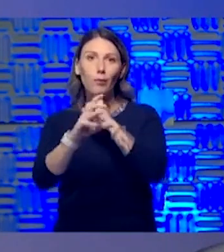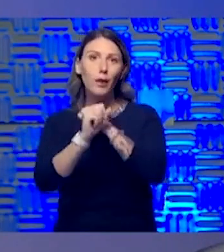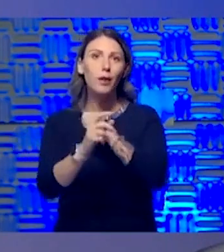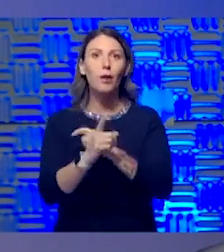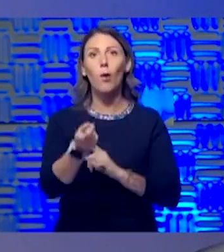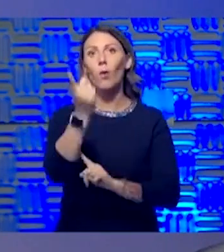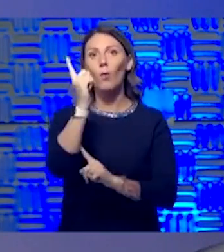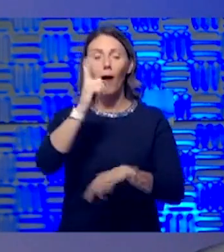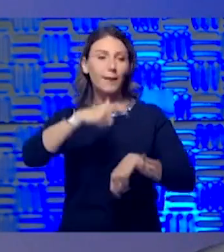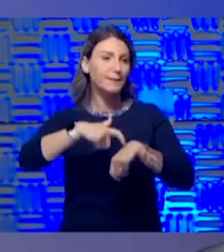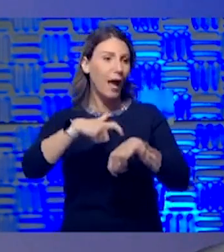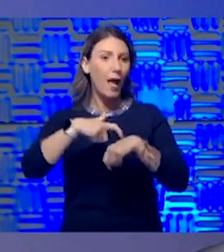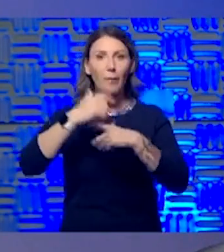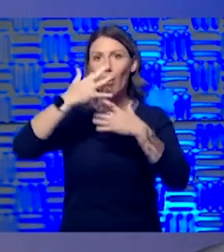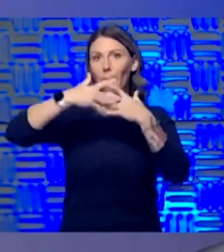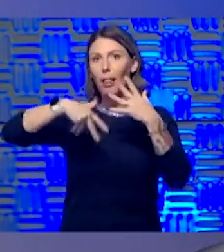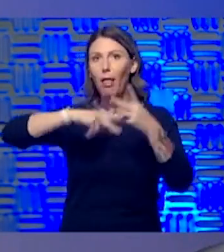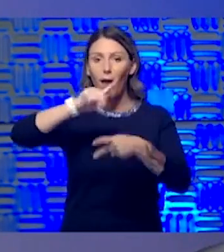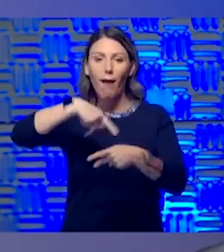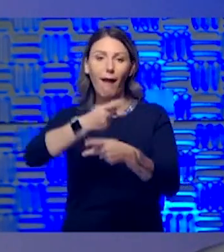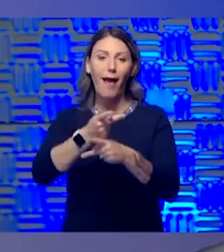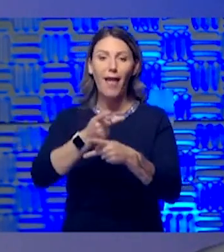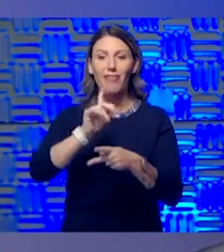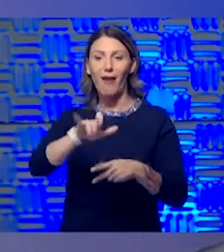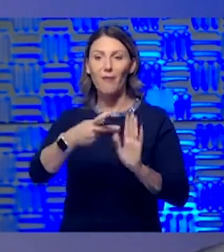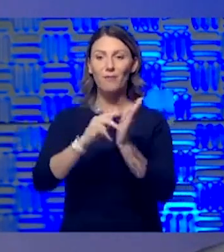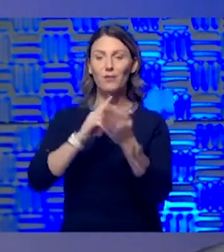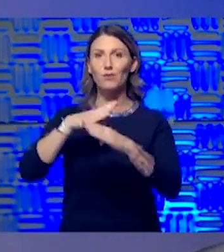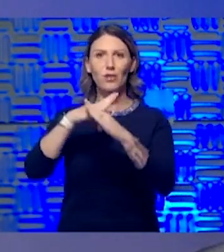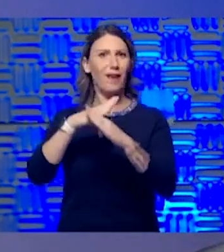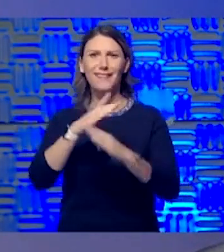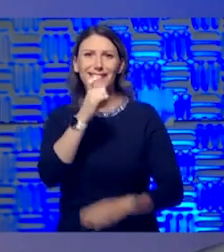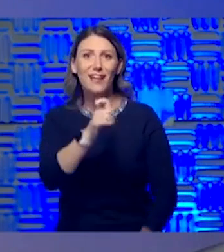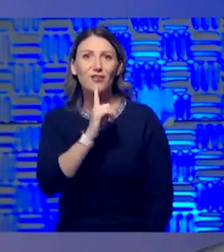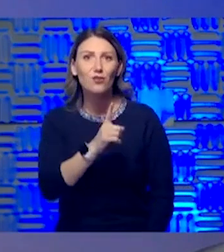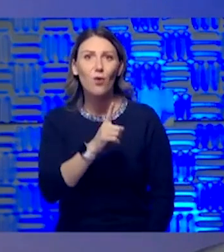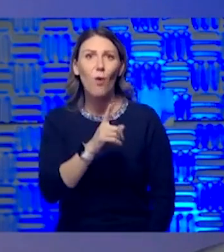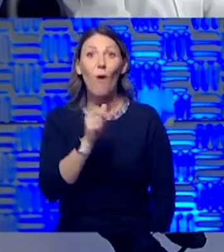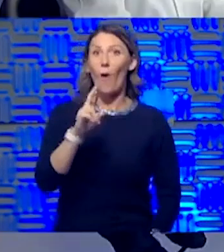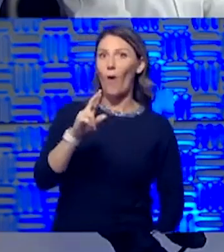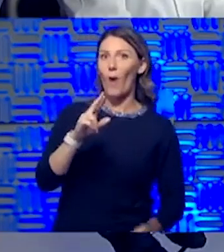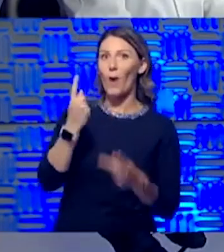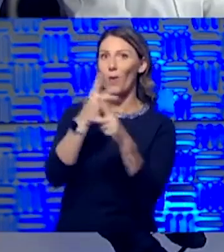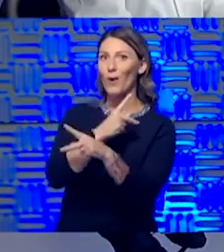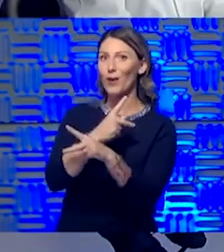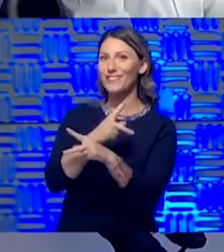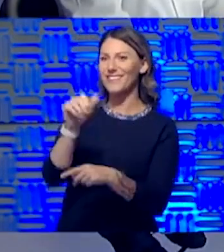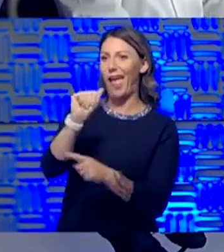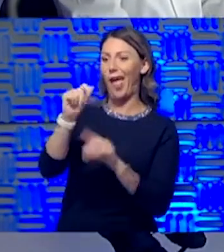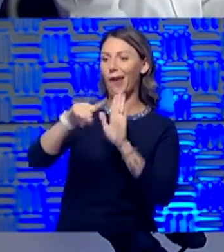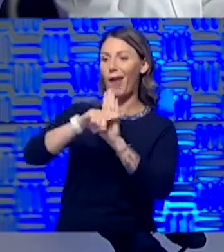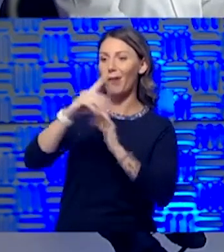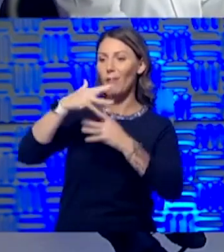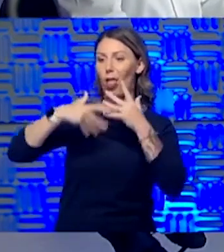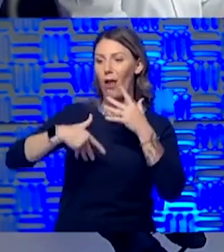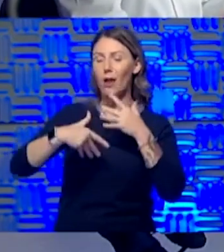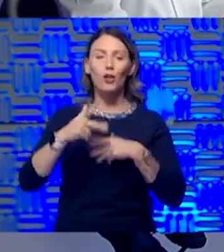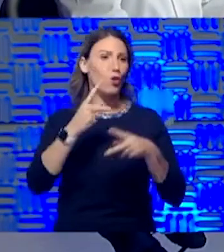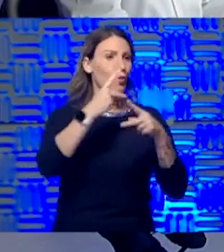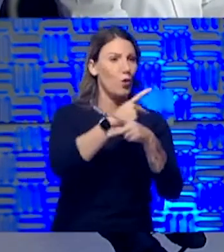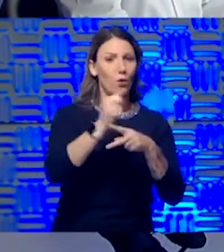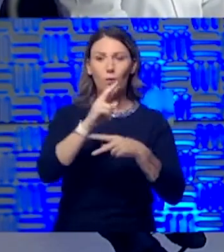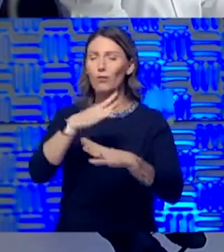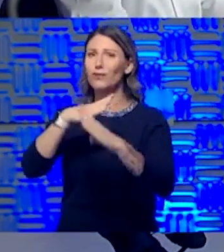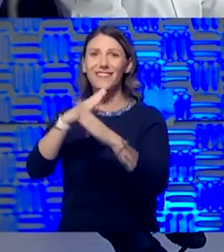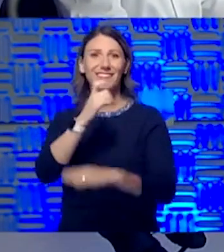a certain blood type, you're protected. That's absolutely not true. No, it's going to be that you're also worse, like A-nigger, which I am. You're either worse or you're protected, and